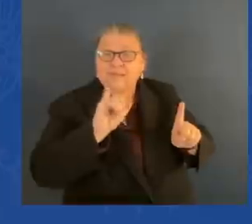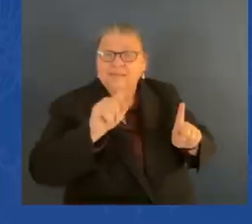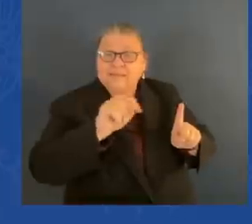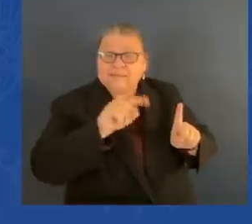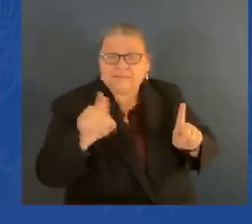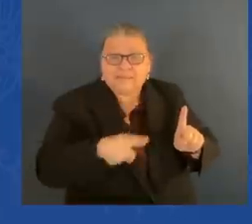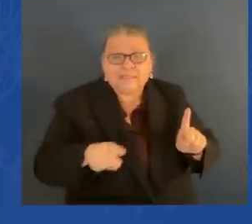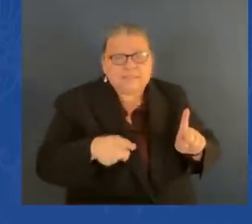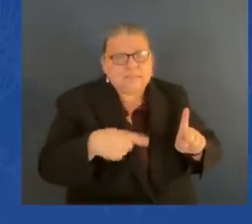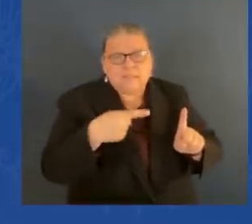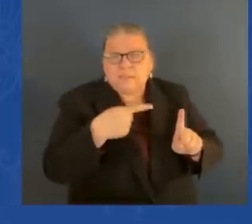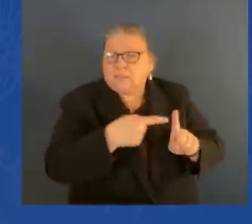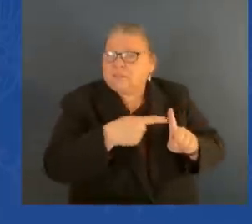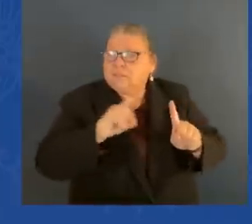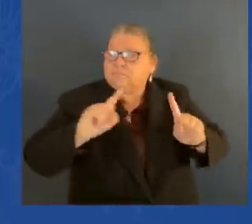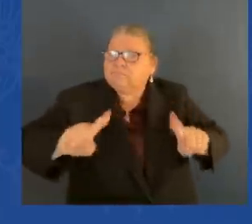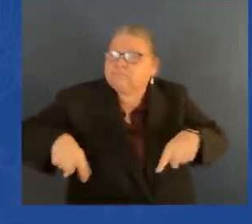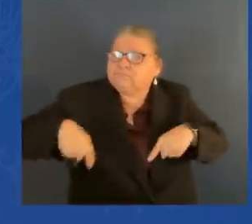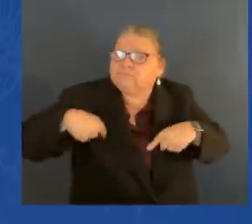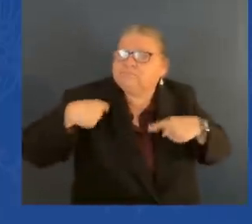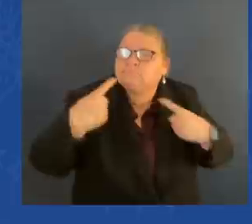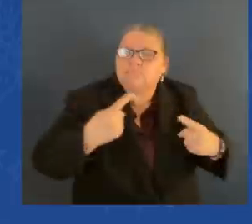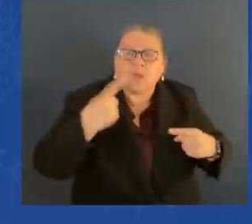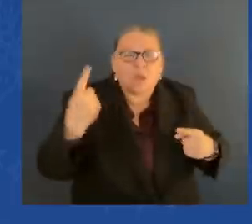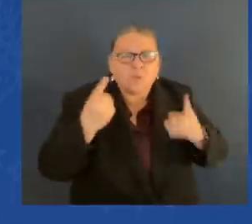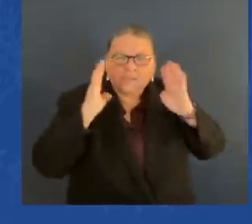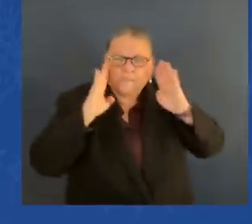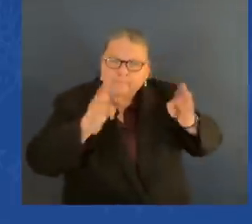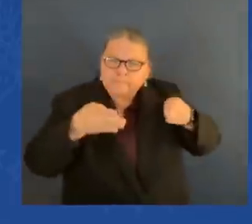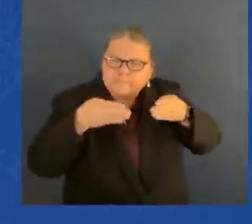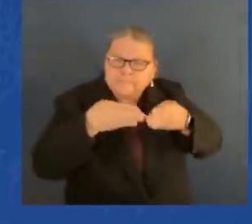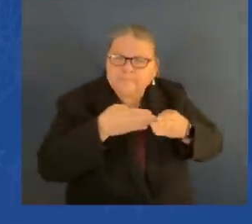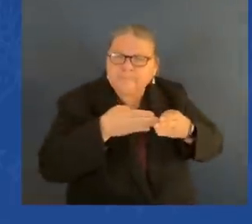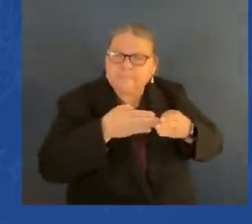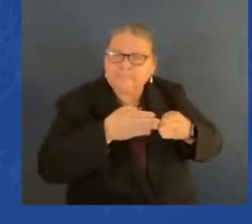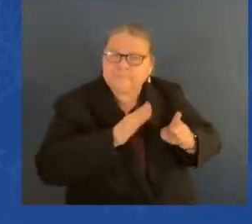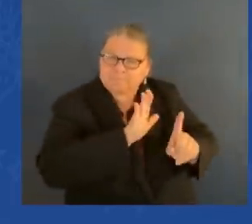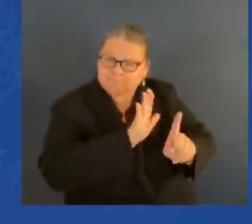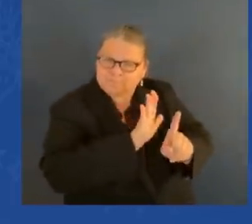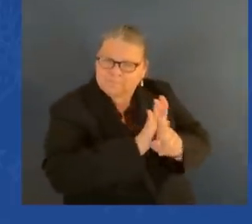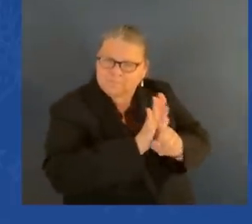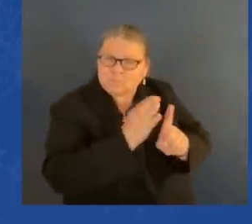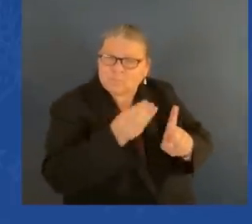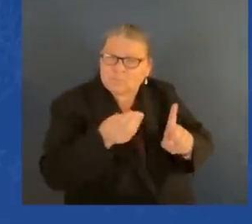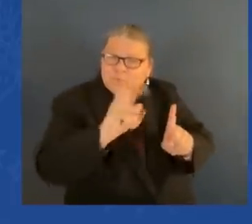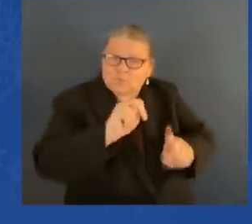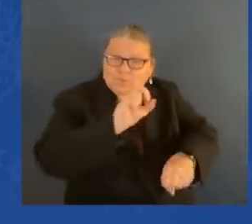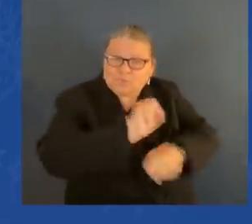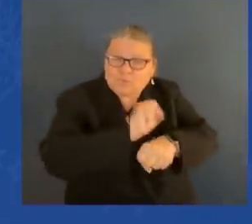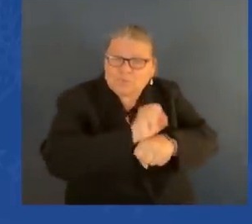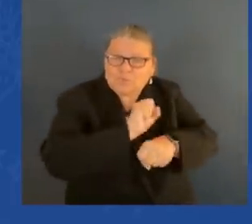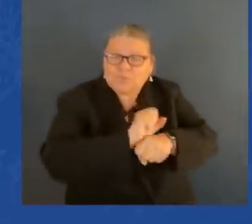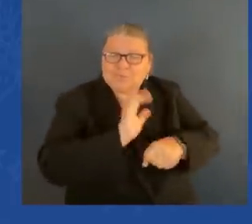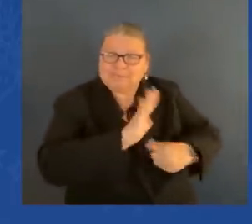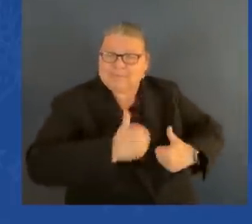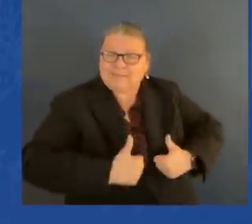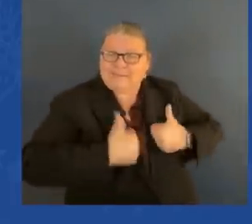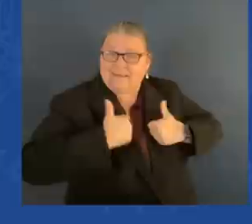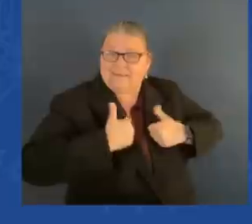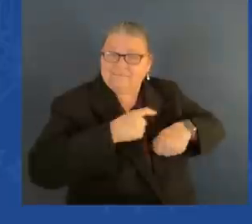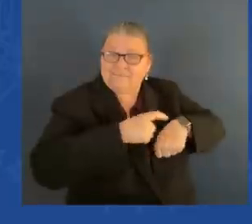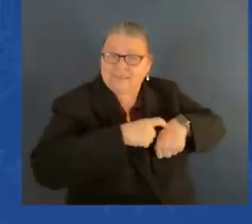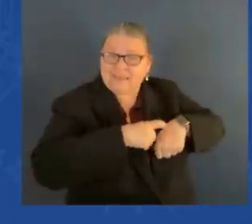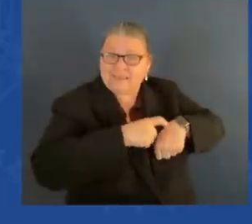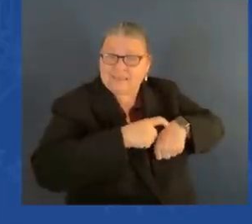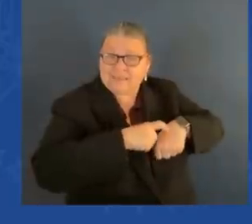Not merely to the work of his lifetime, which all of you are familiar with. Most people know